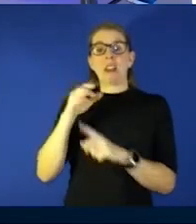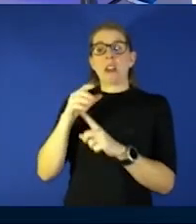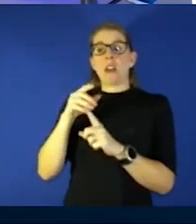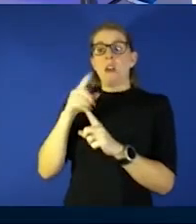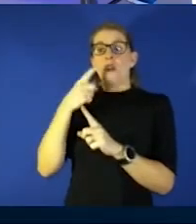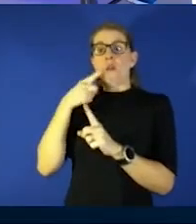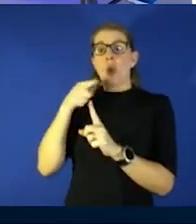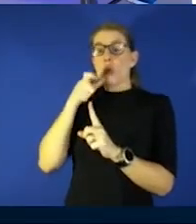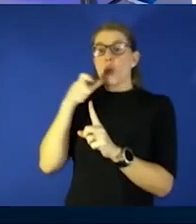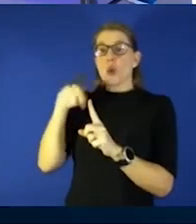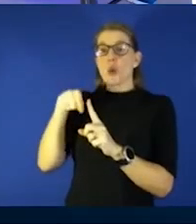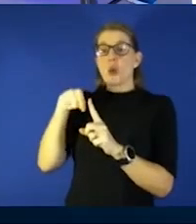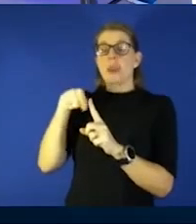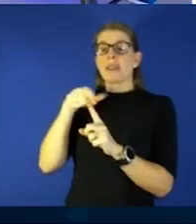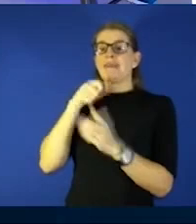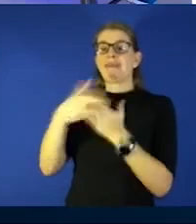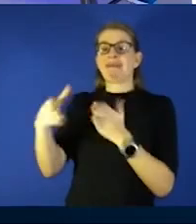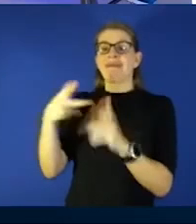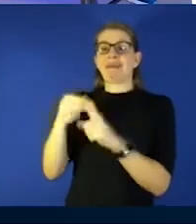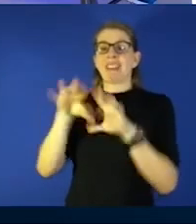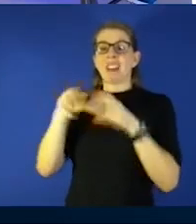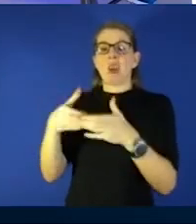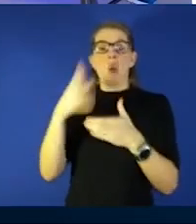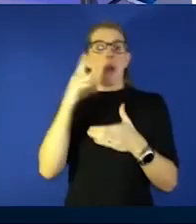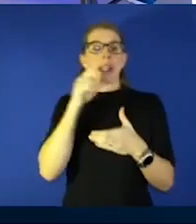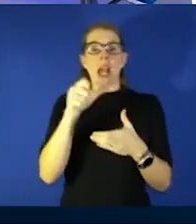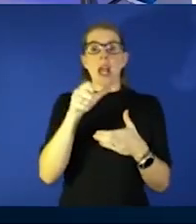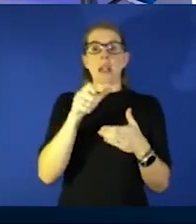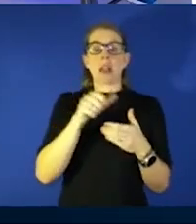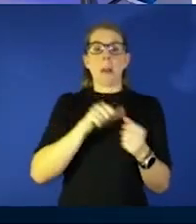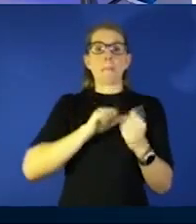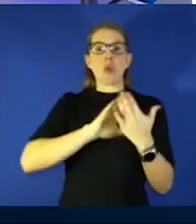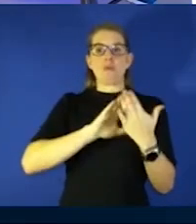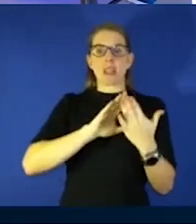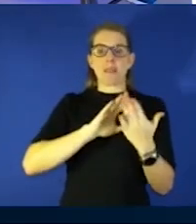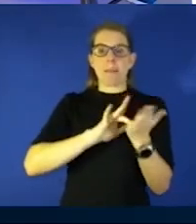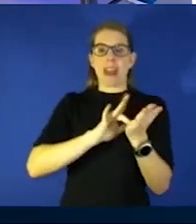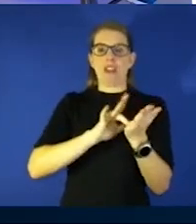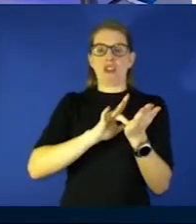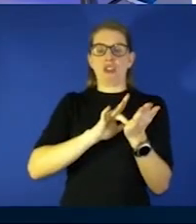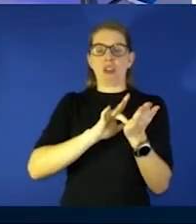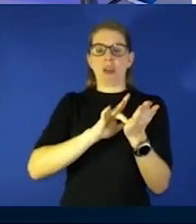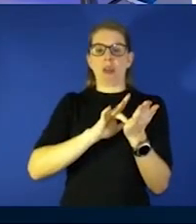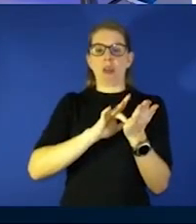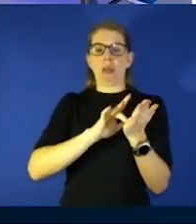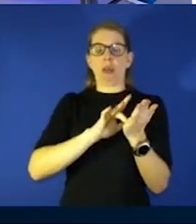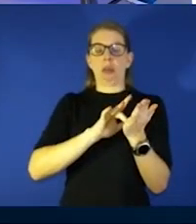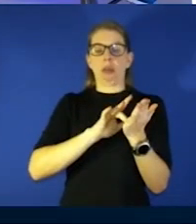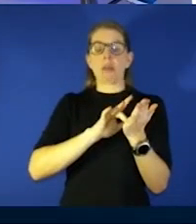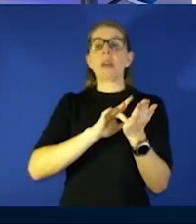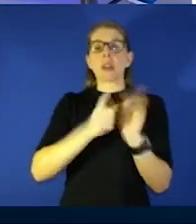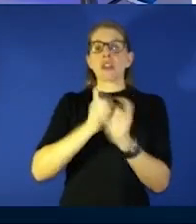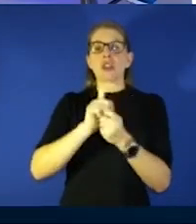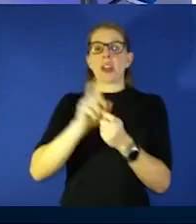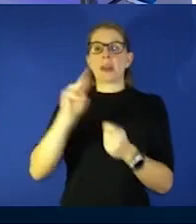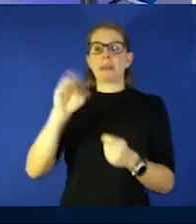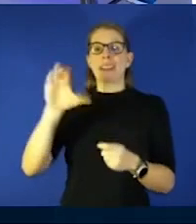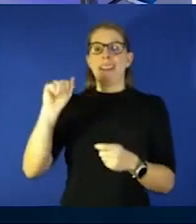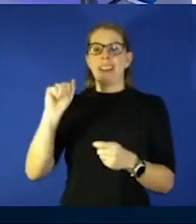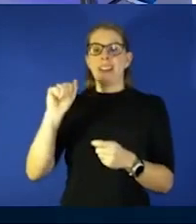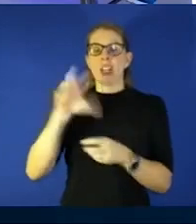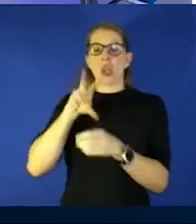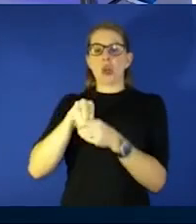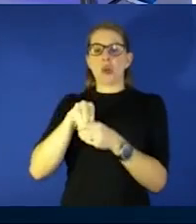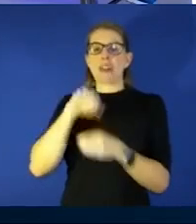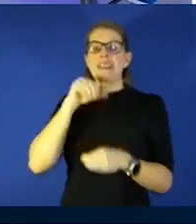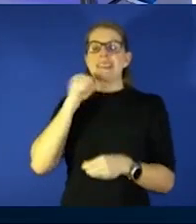why is there not a movement within the medical community to adjust the criteria for monoclonal antibodies to include unvaccinated